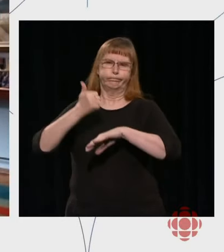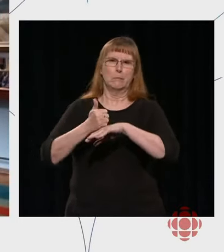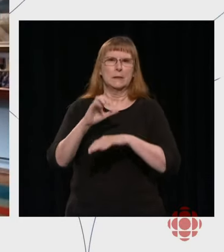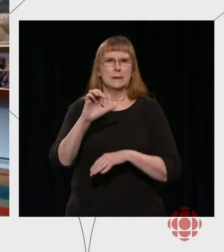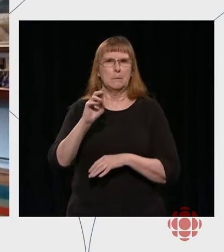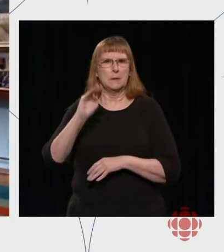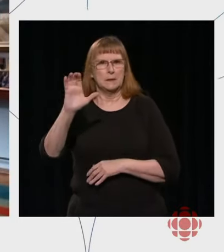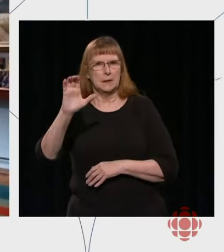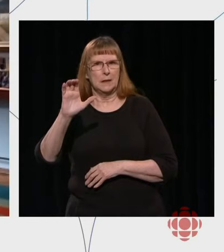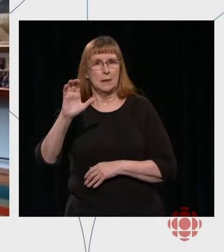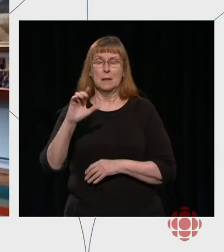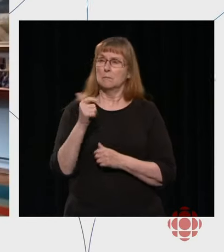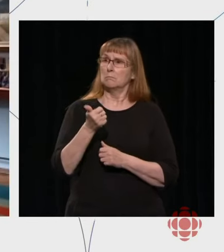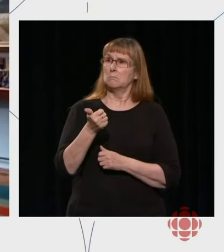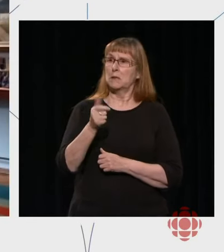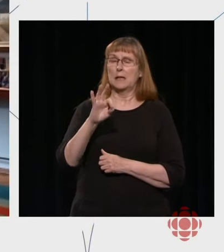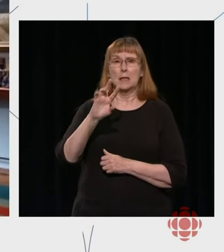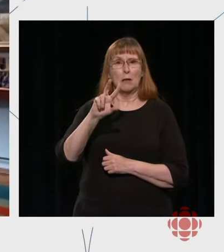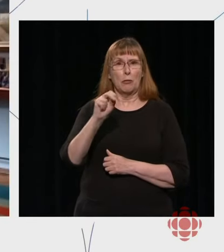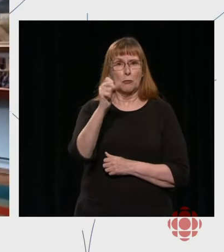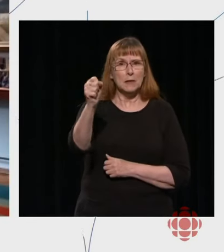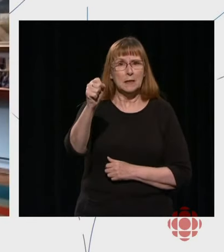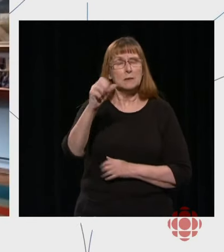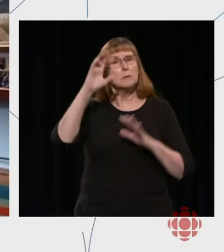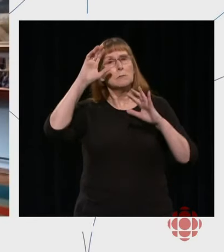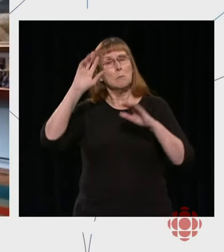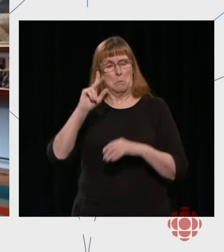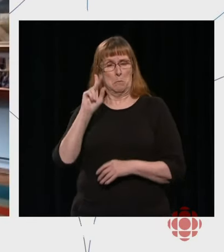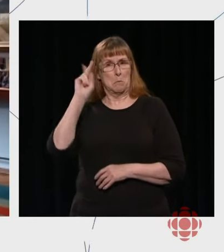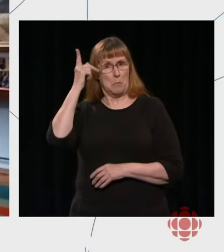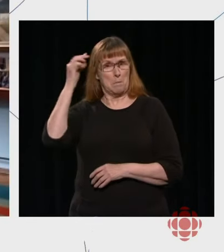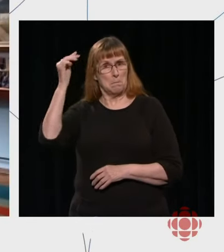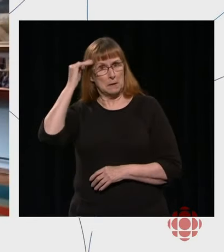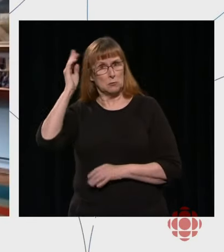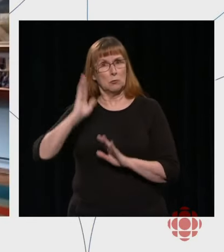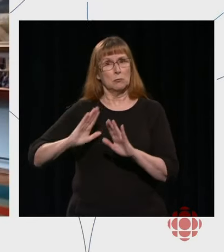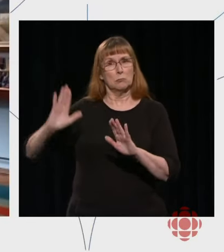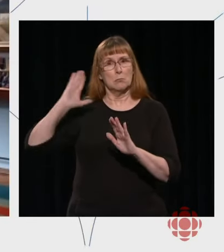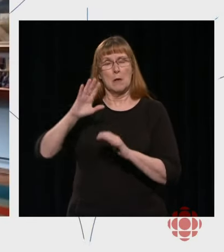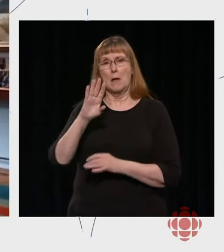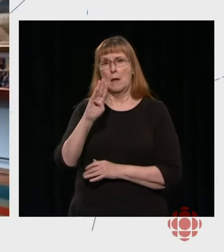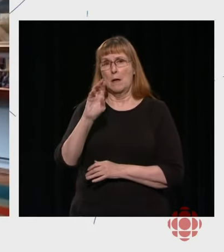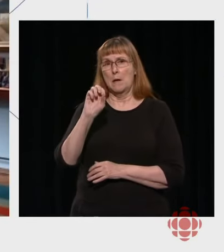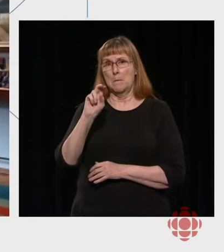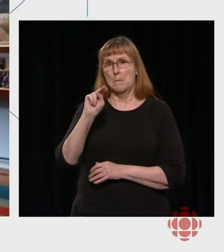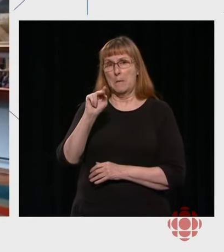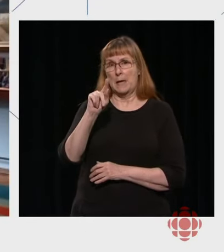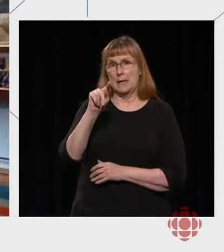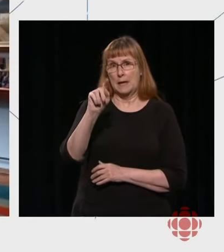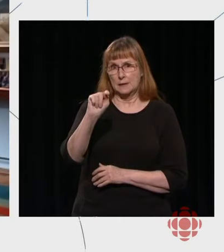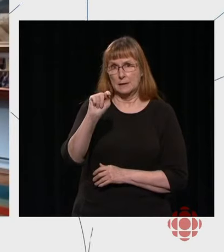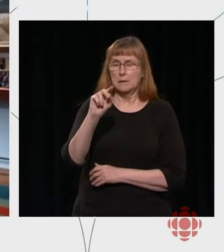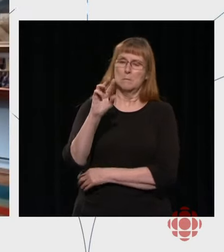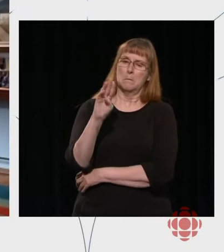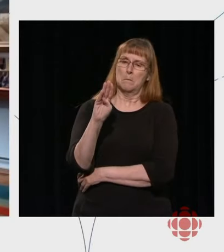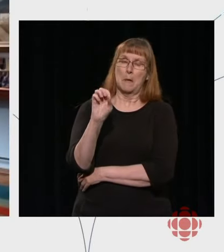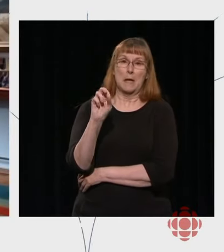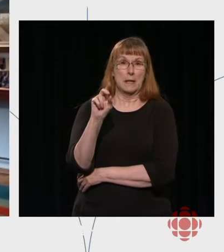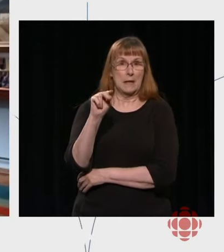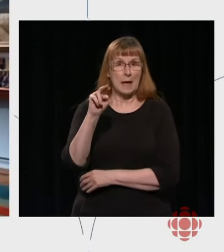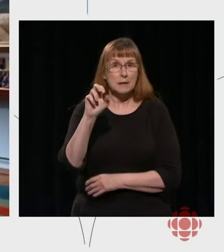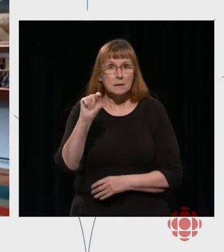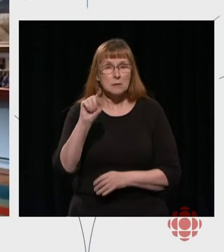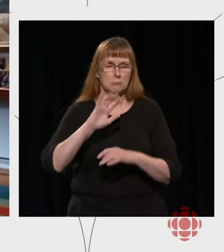Prime Minister R.B. Bennett proposed and established the creation of what was then called the Canadian Radio Broadcasting Commission,